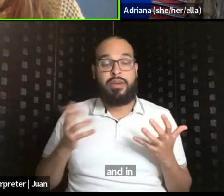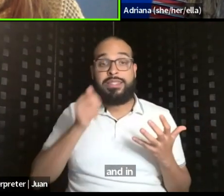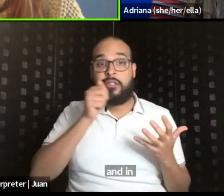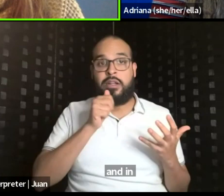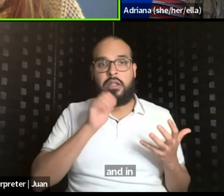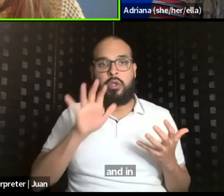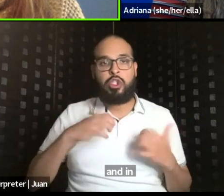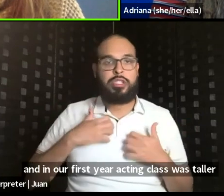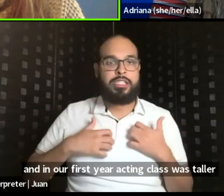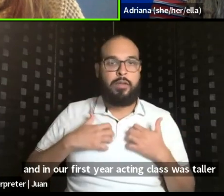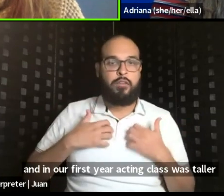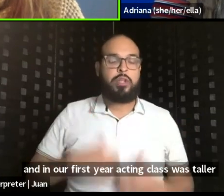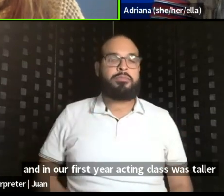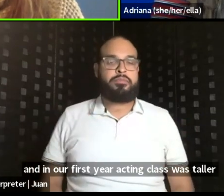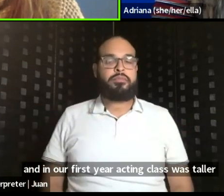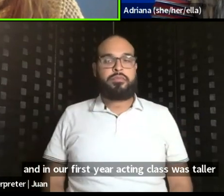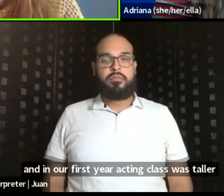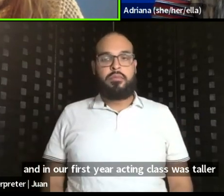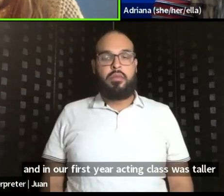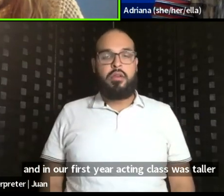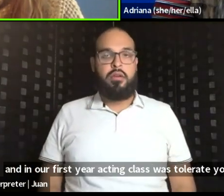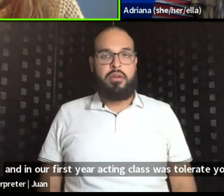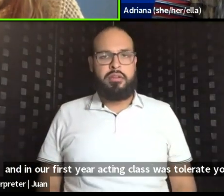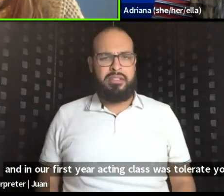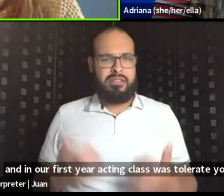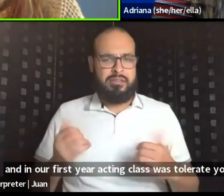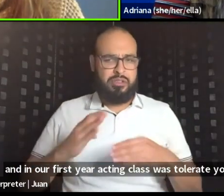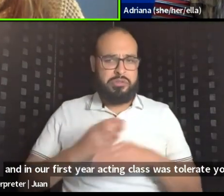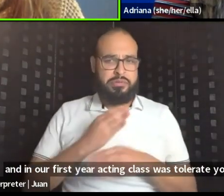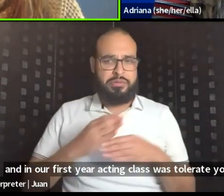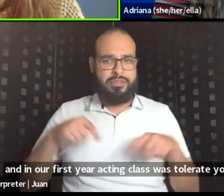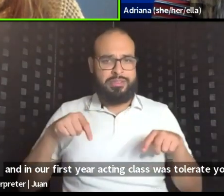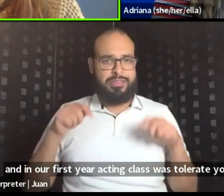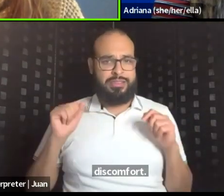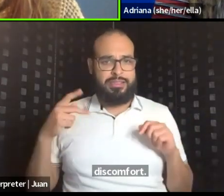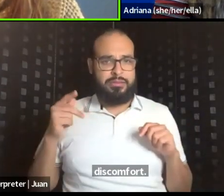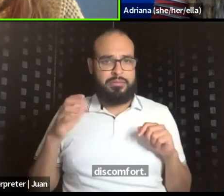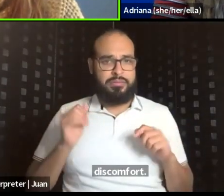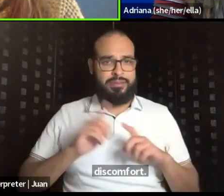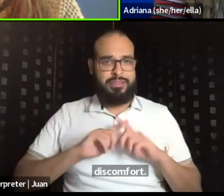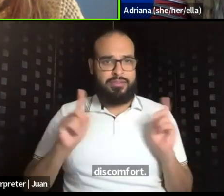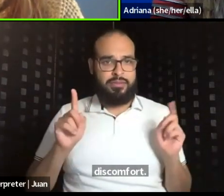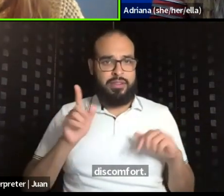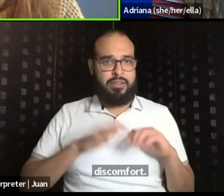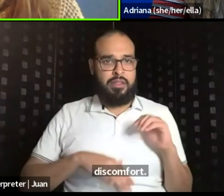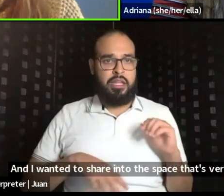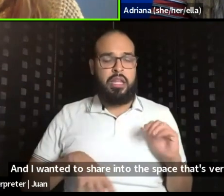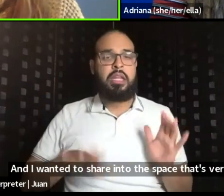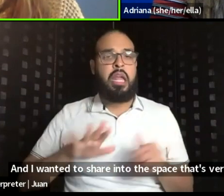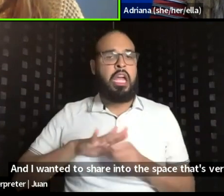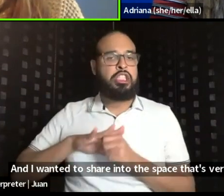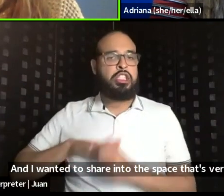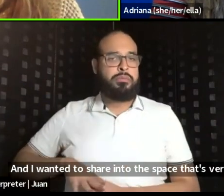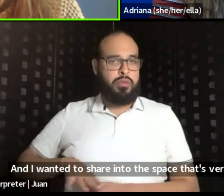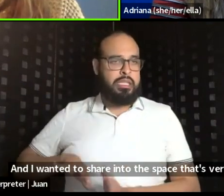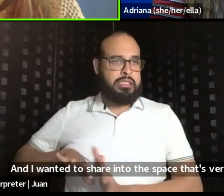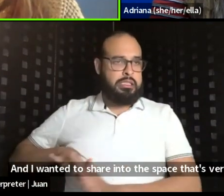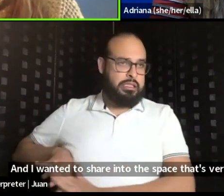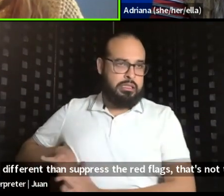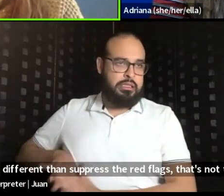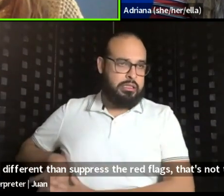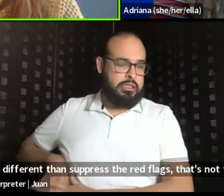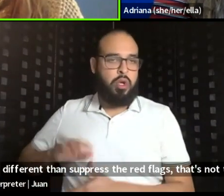discomfort. And I wanted to share into this space. That's very different than, uh, suppress the red flags. That's not the same thing.